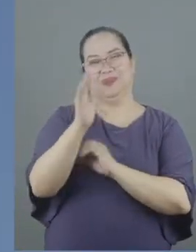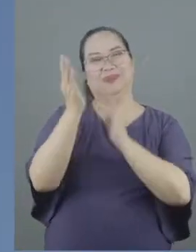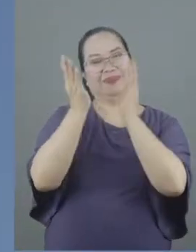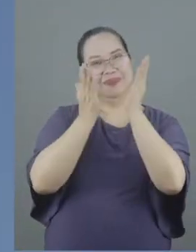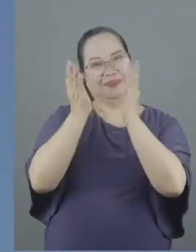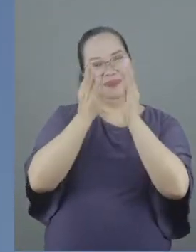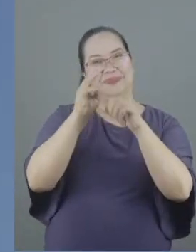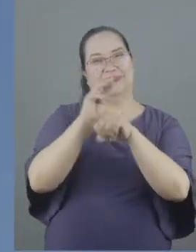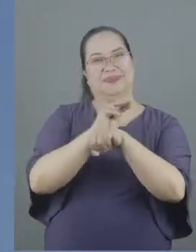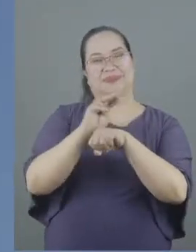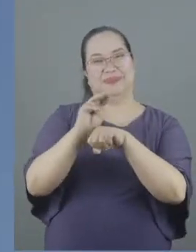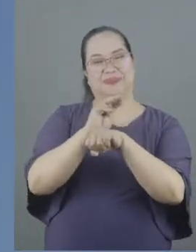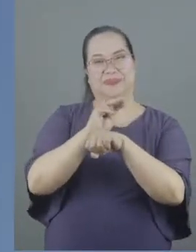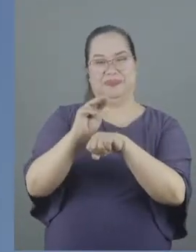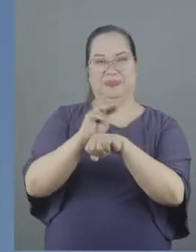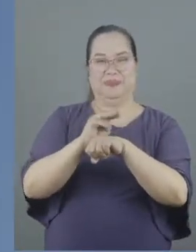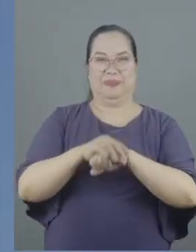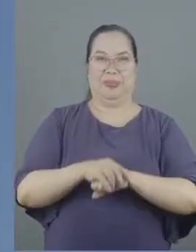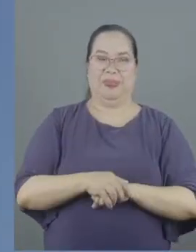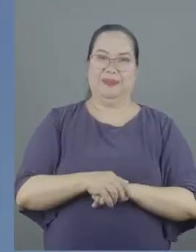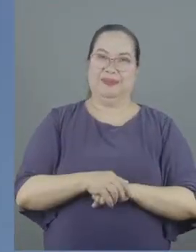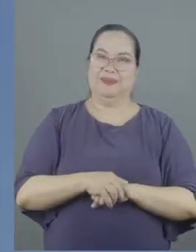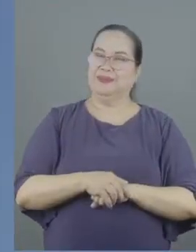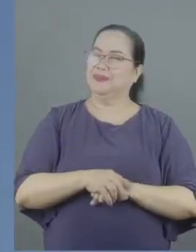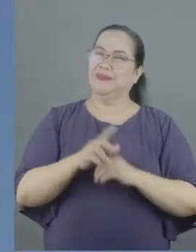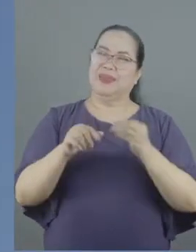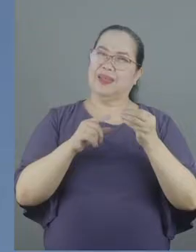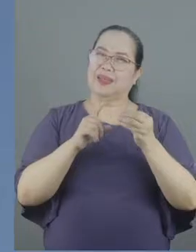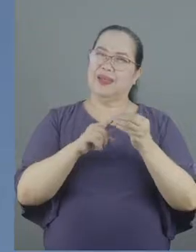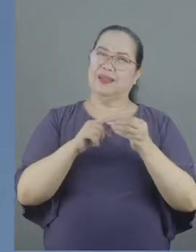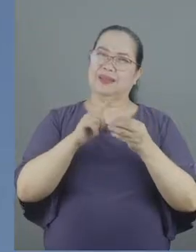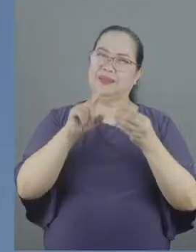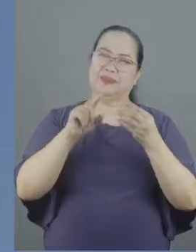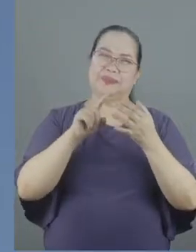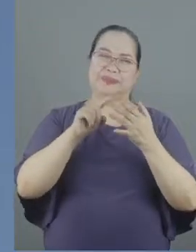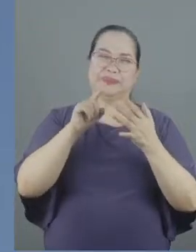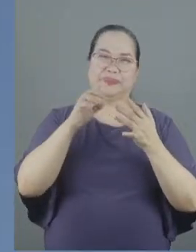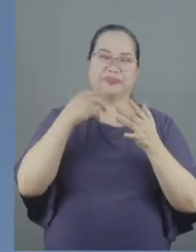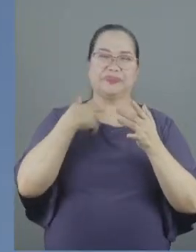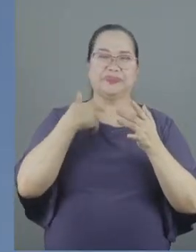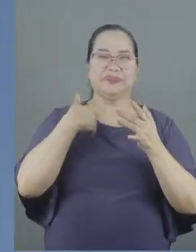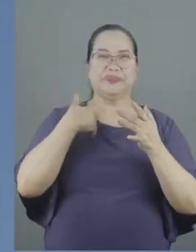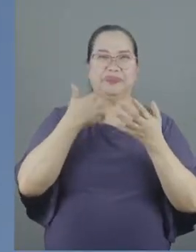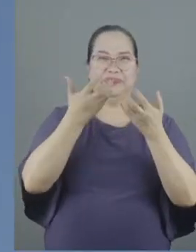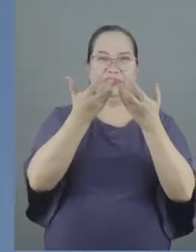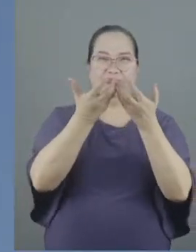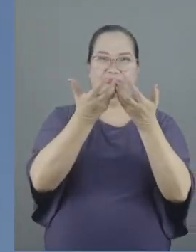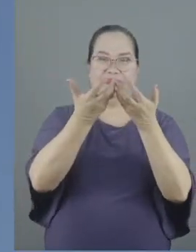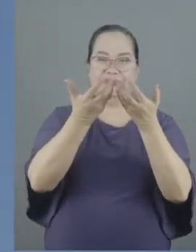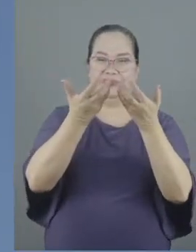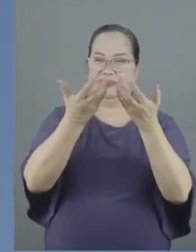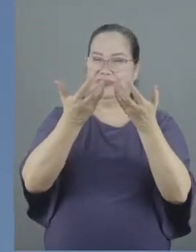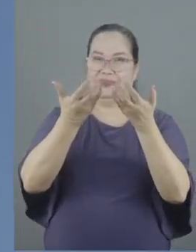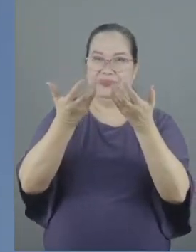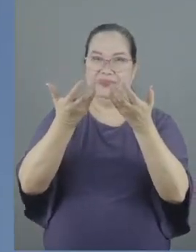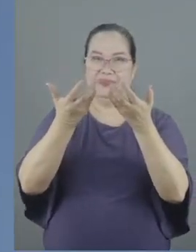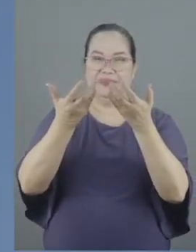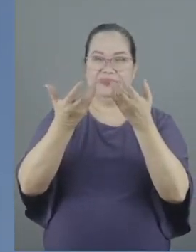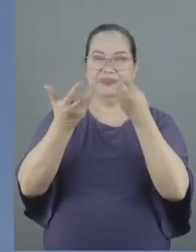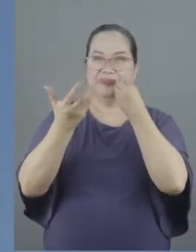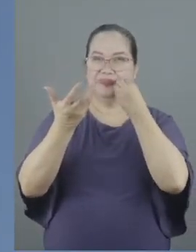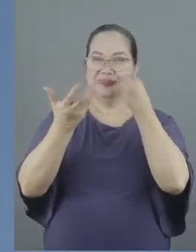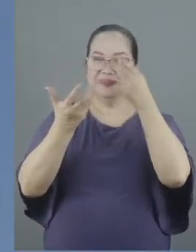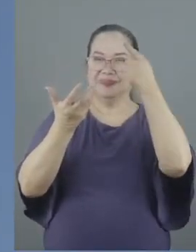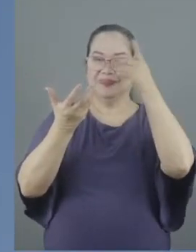in ministry. It took an almost church split and an uprooting from my home church for